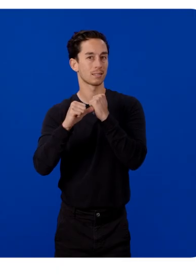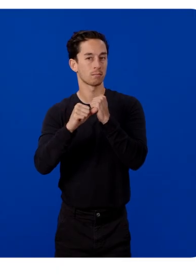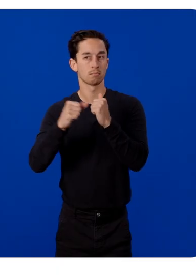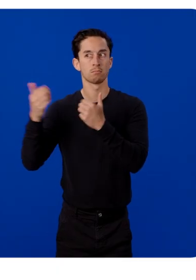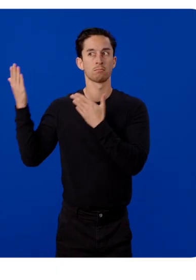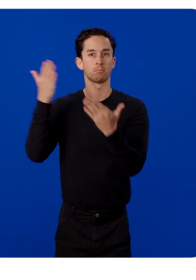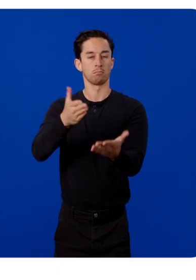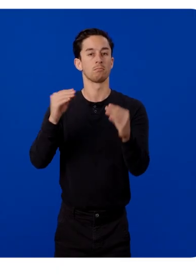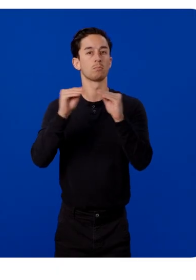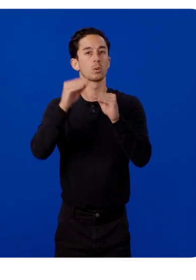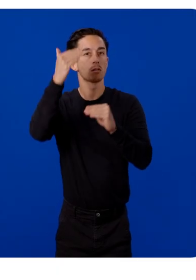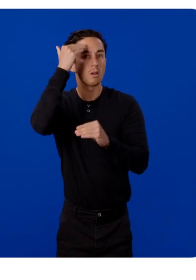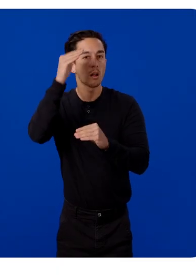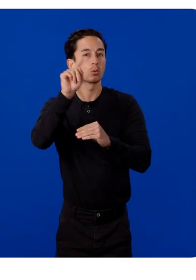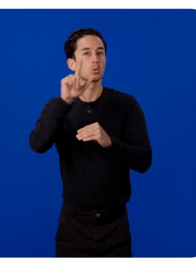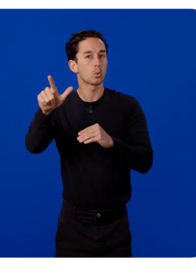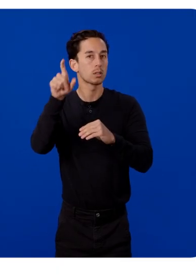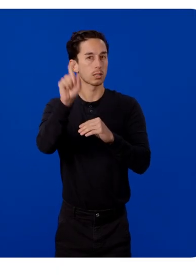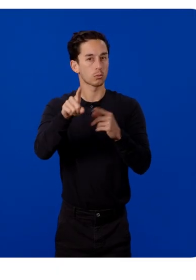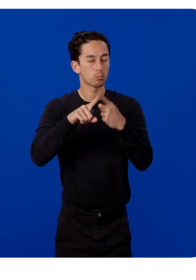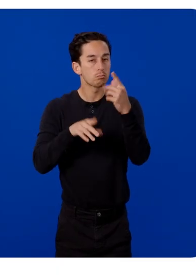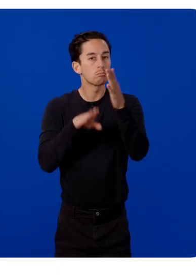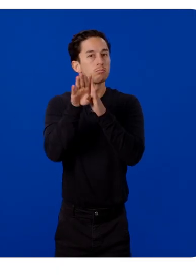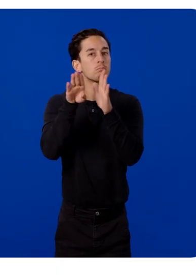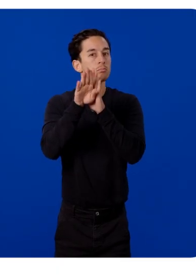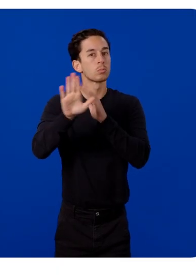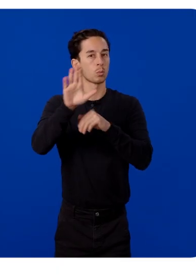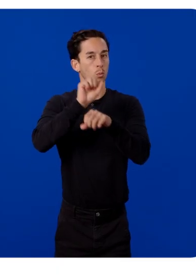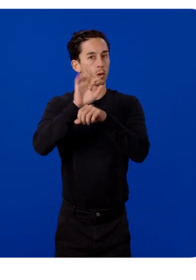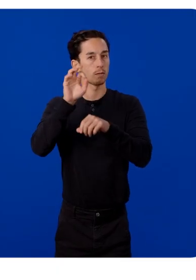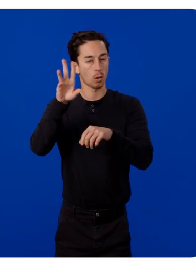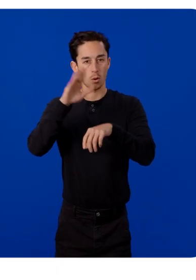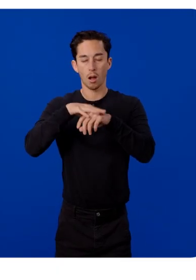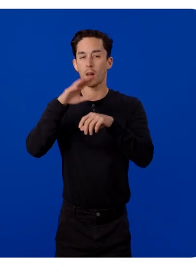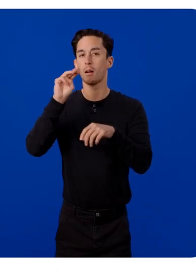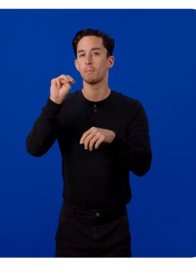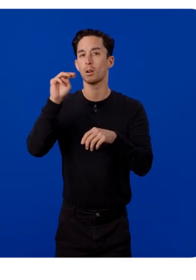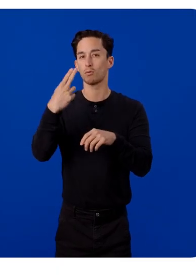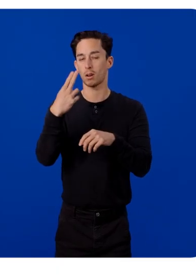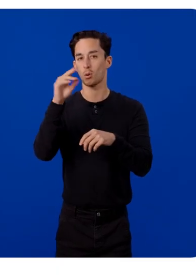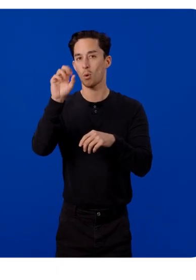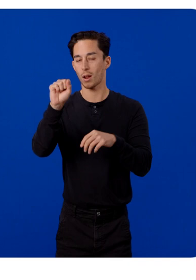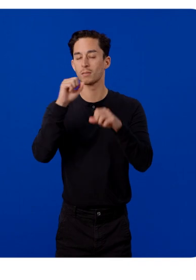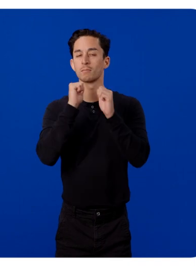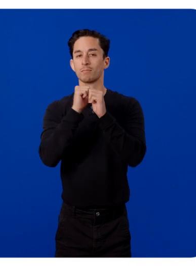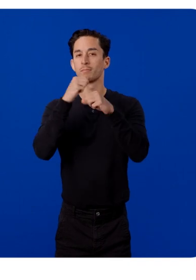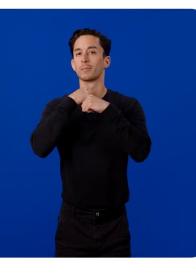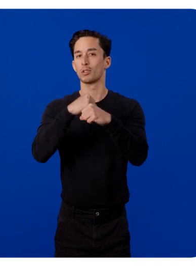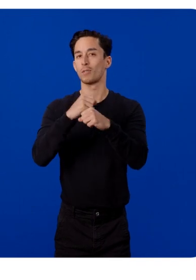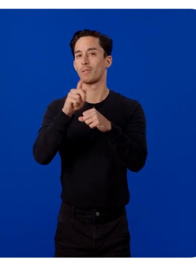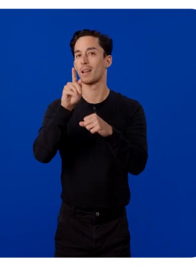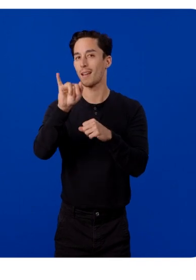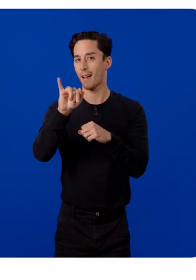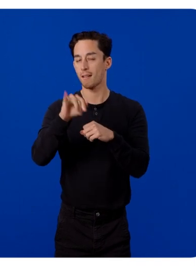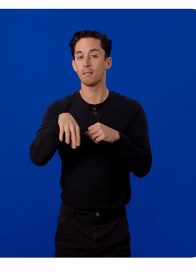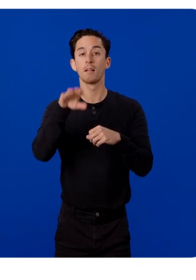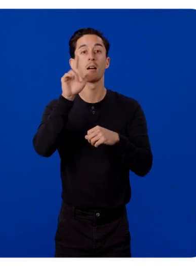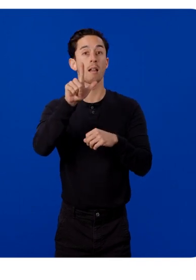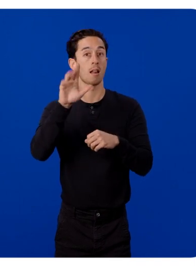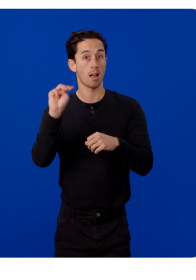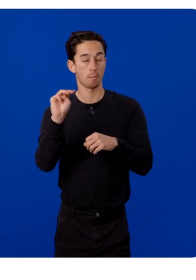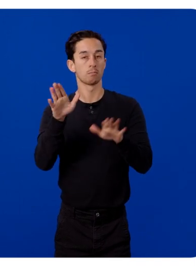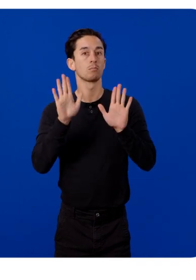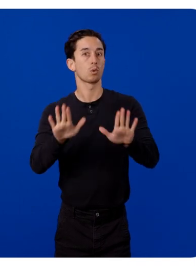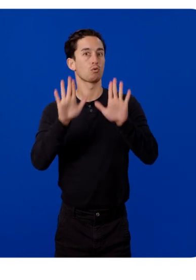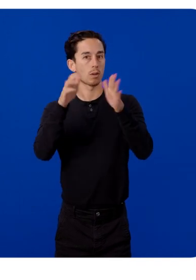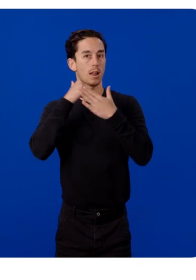bring the knowledge and tools necessary to accelerate your development workflows on MetaHorizon OS with Generative AI. Large language models